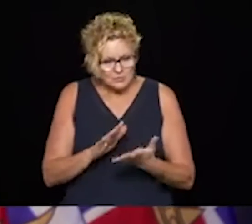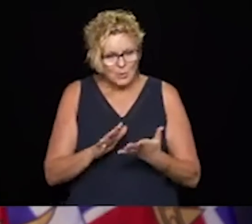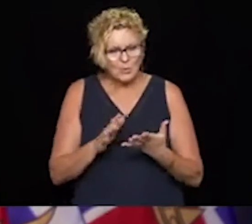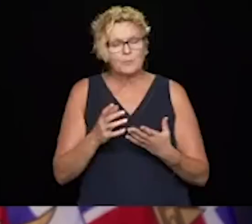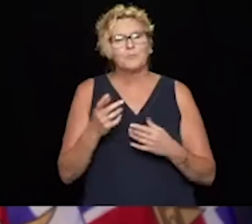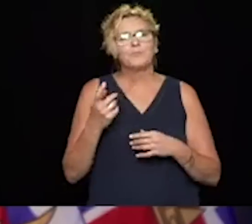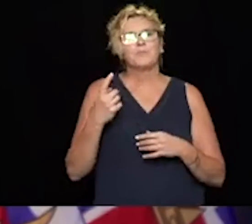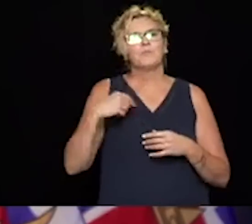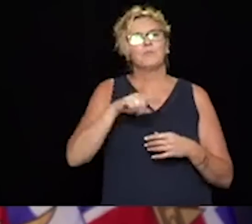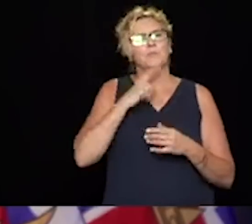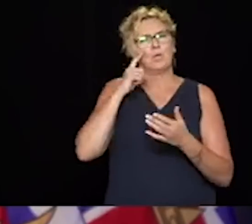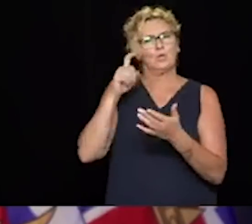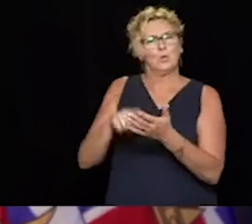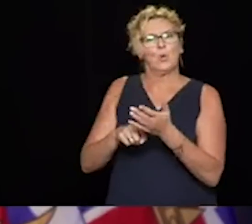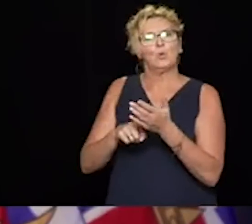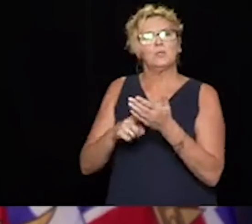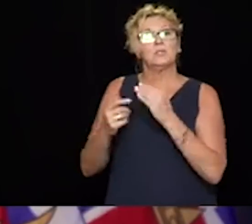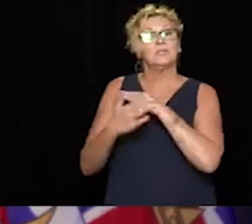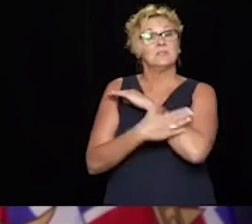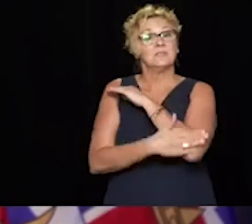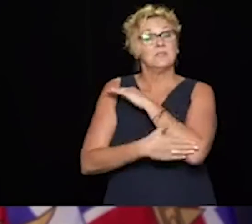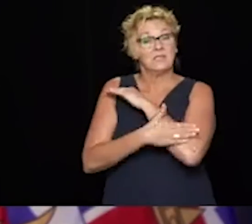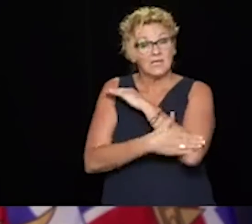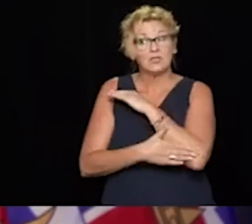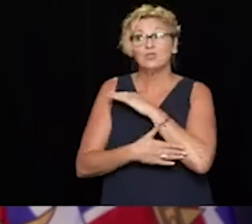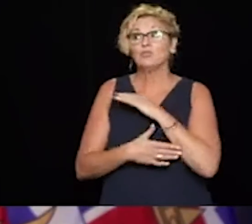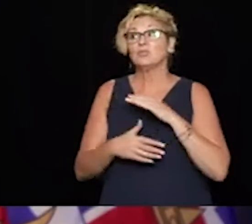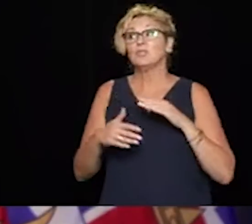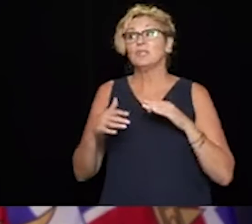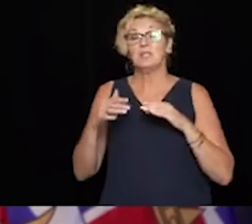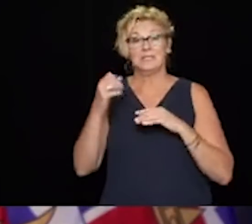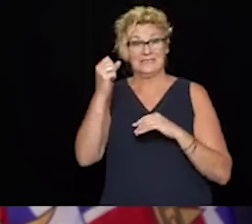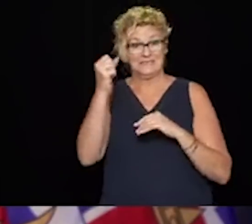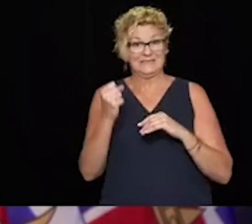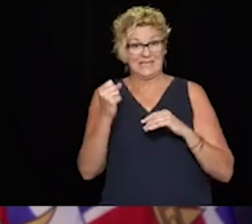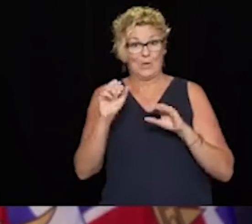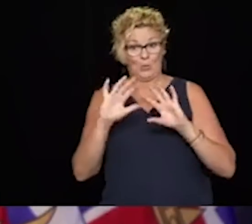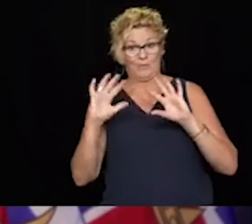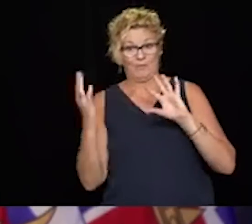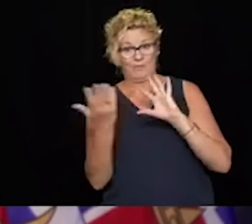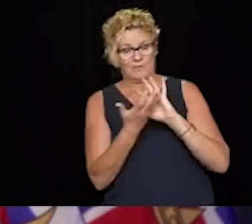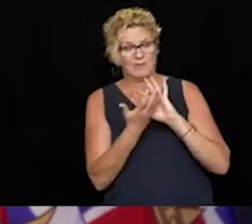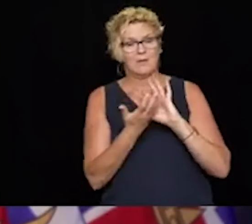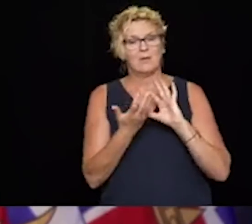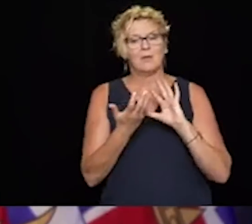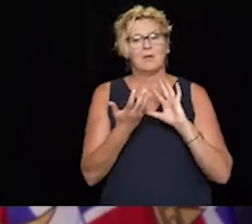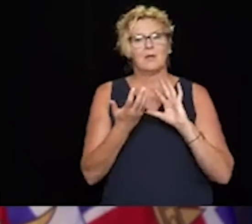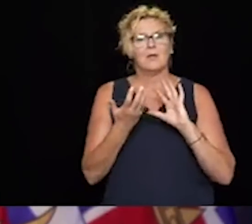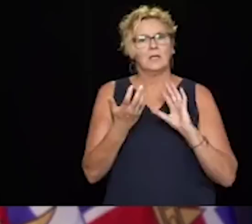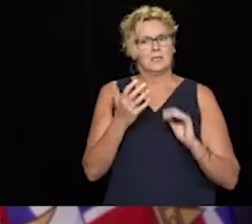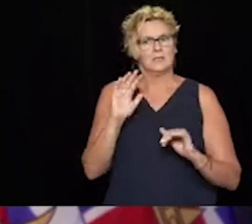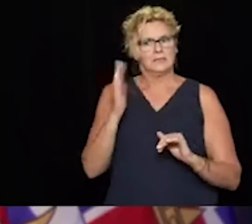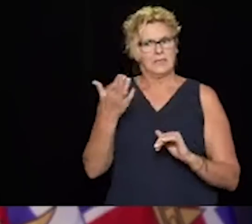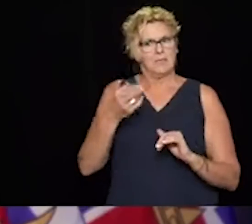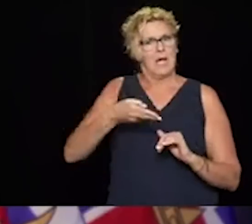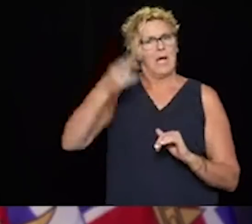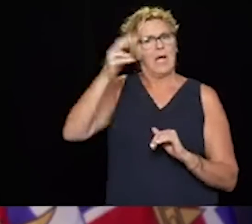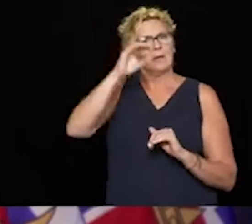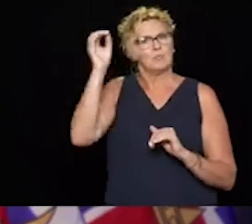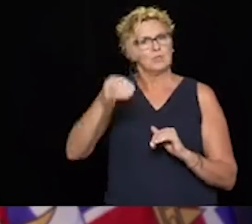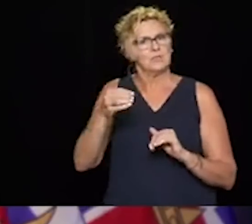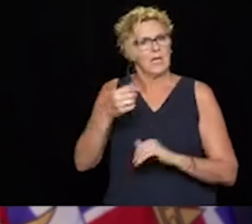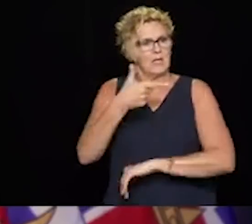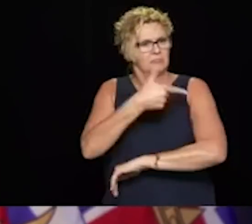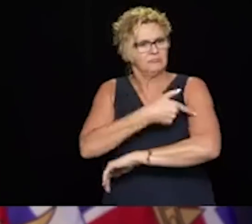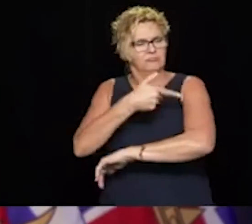immunization rates were very high. Partly it's because of the circulating strains that they were seeing. We can't always use